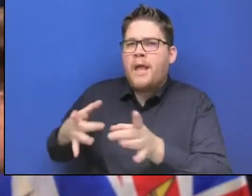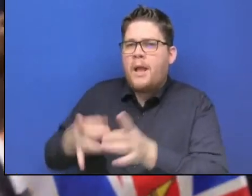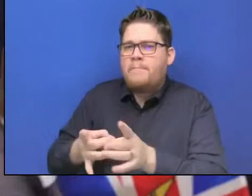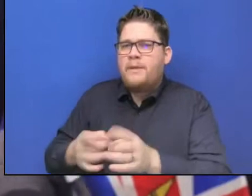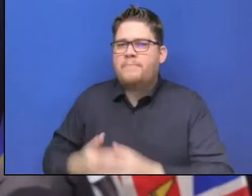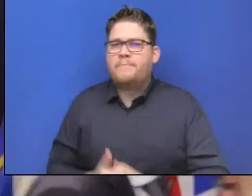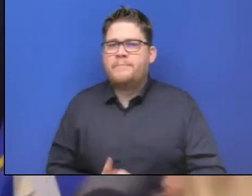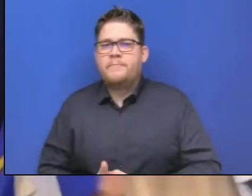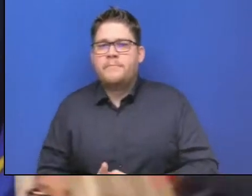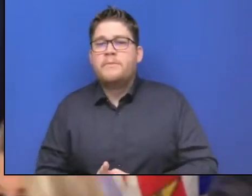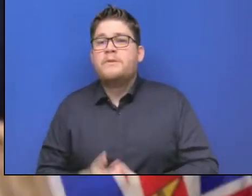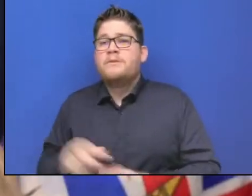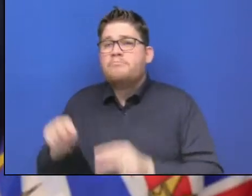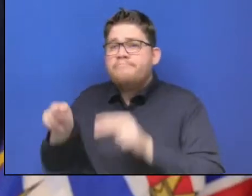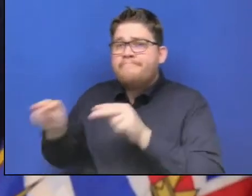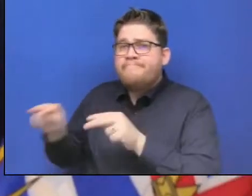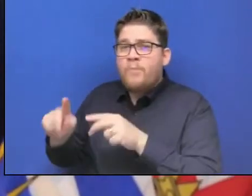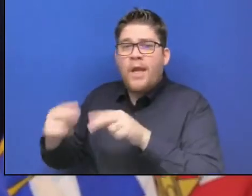MINISTER